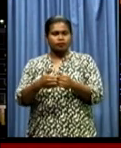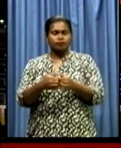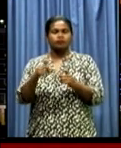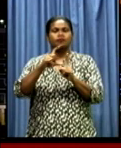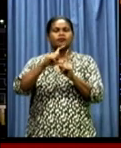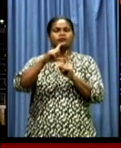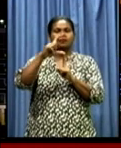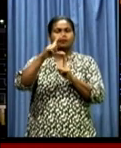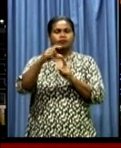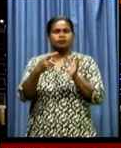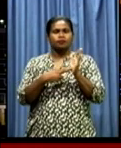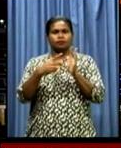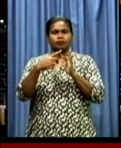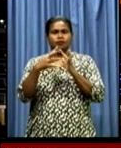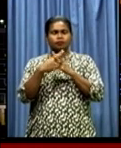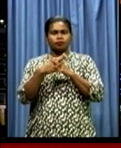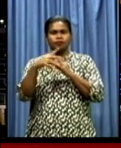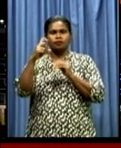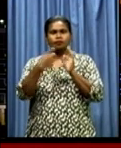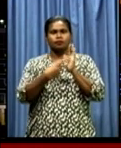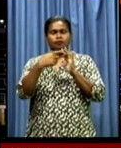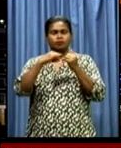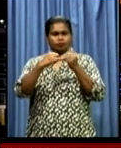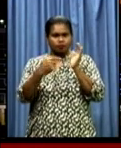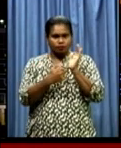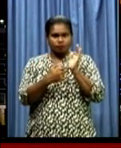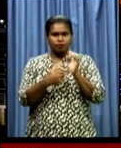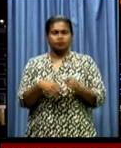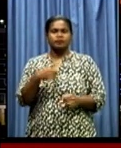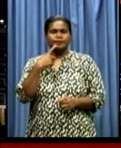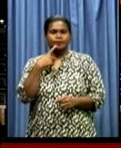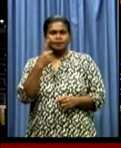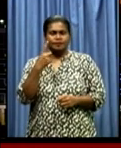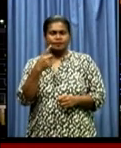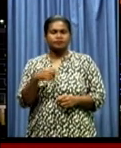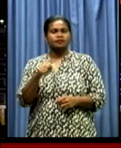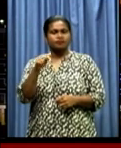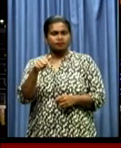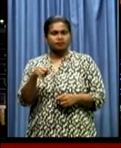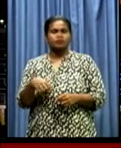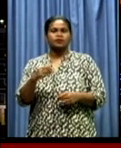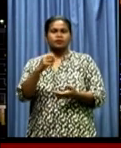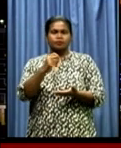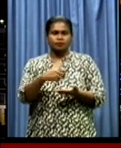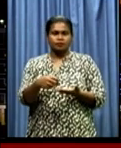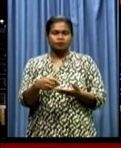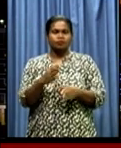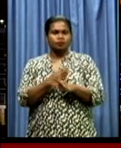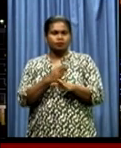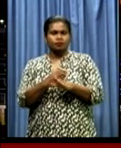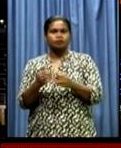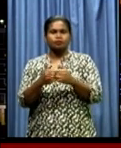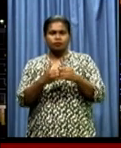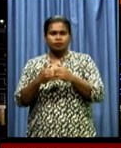with developers Newcrest and Harmony. Mr Maripa says the Cabinet is expected to deal with Wafi Golpu